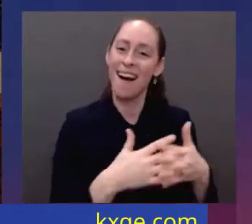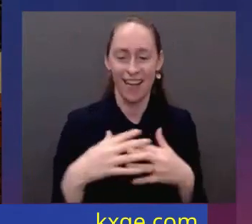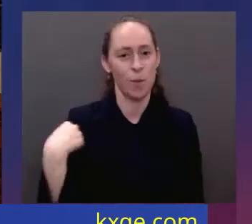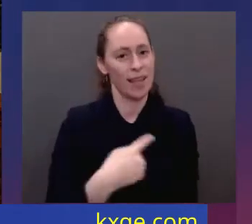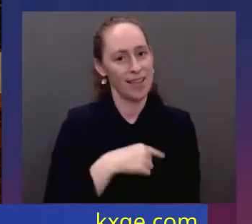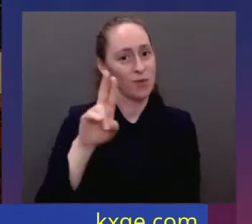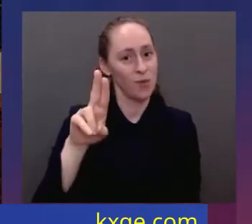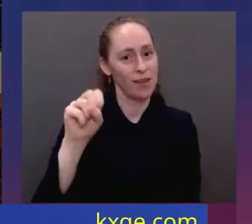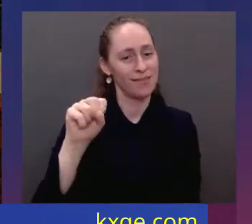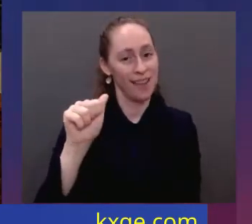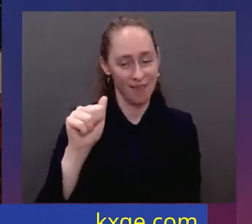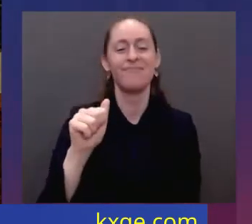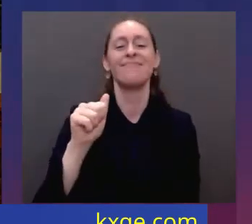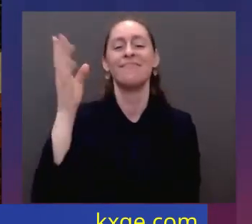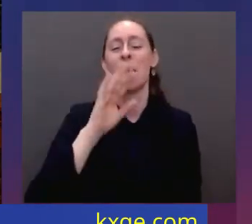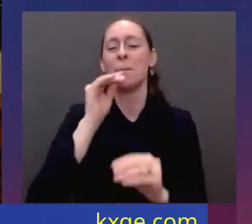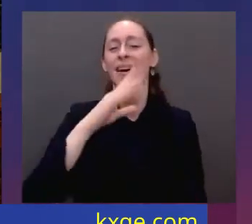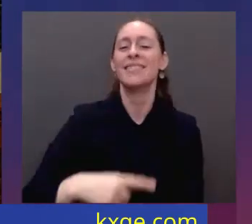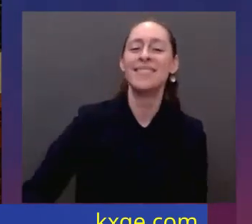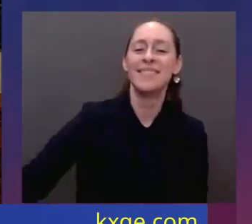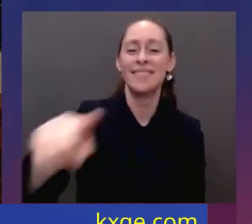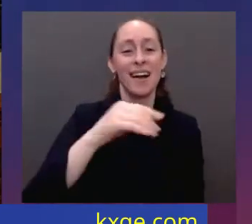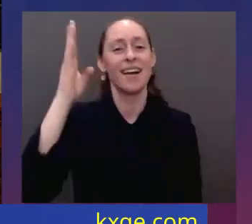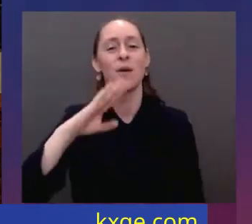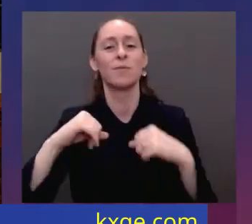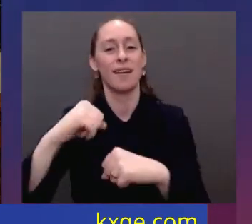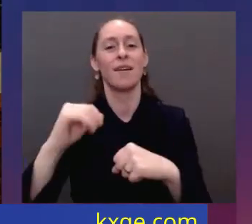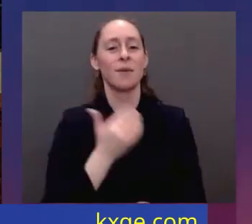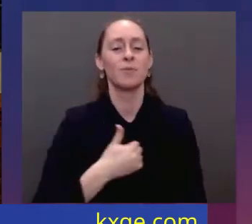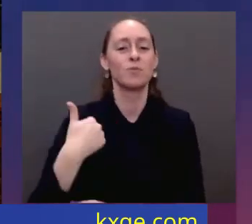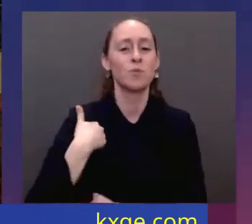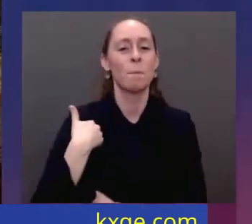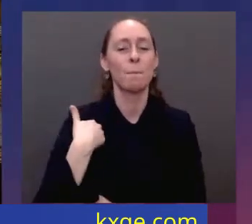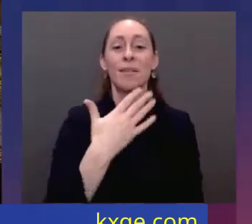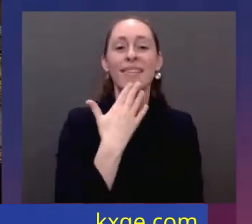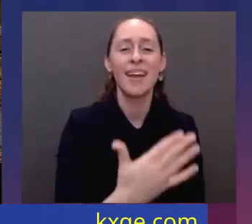And may God protect our troops. Thank you. Go get him.